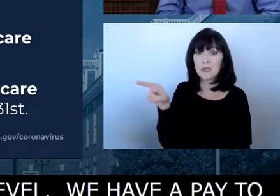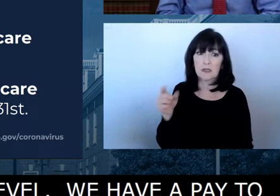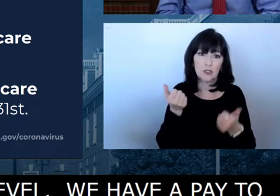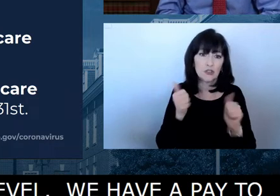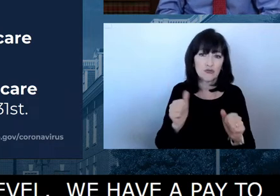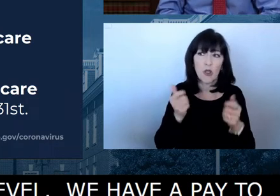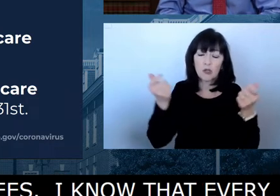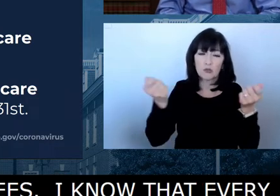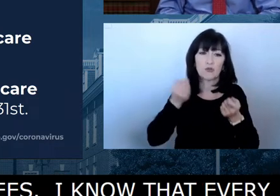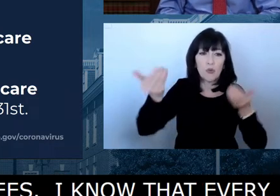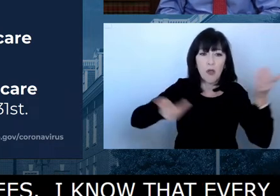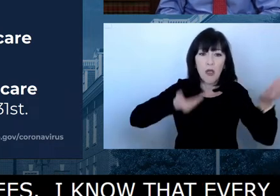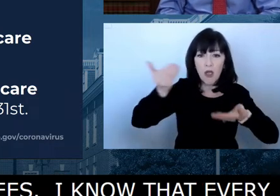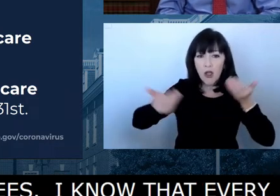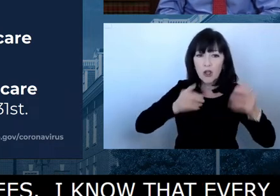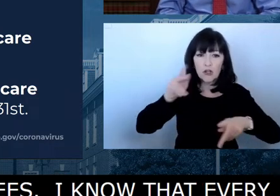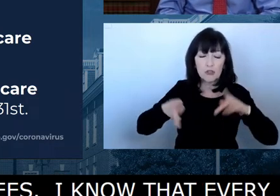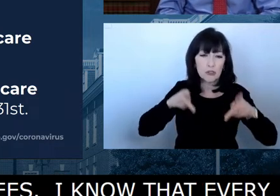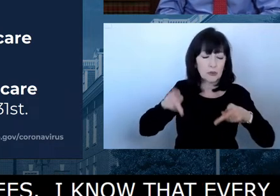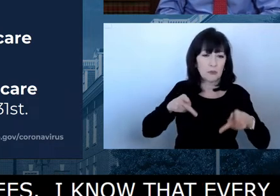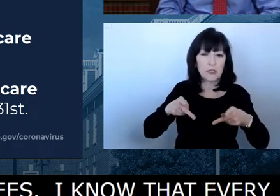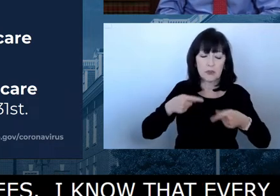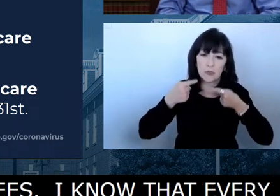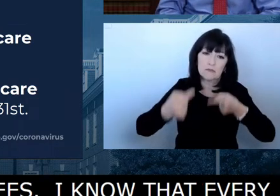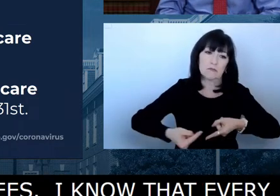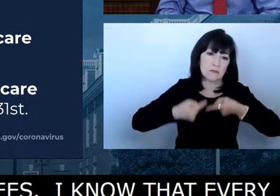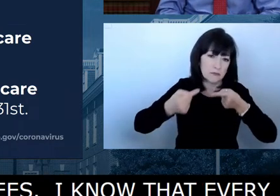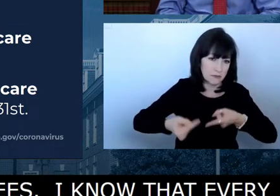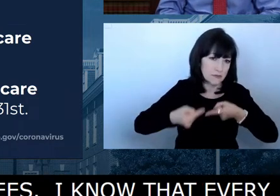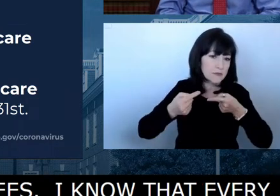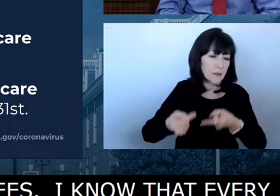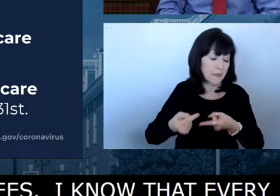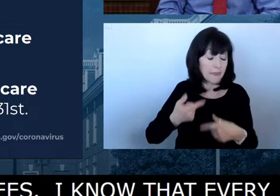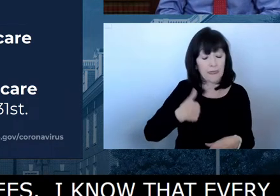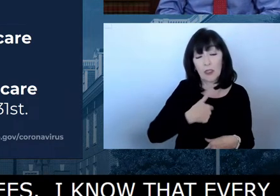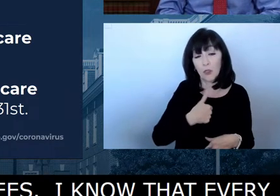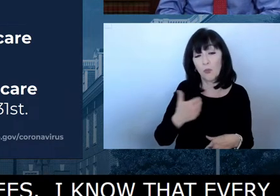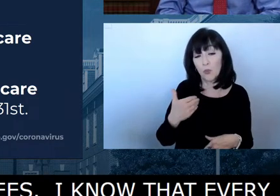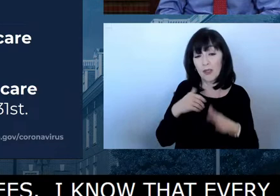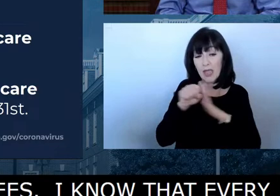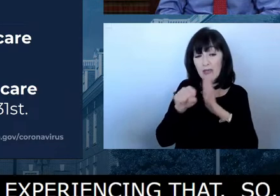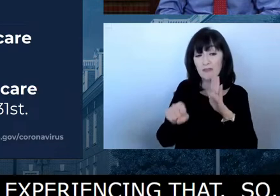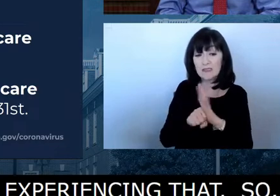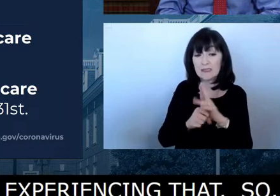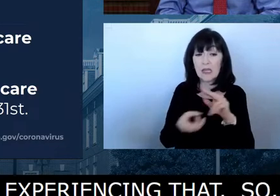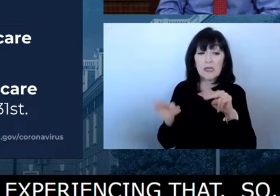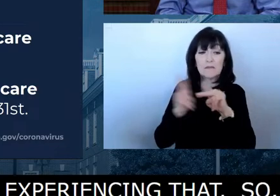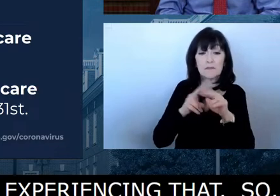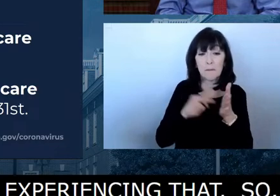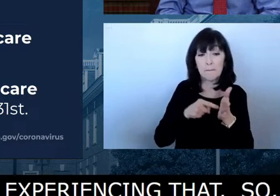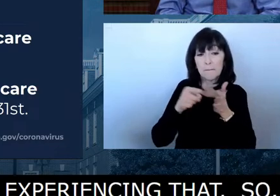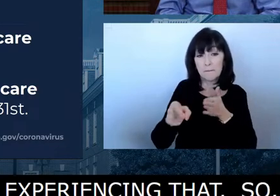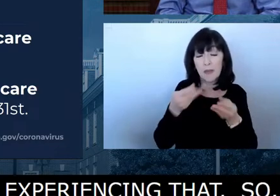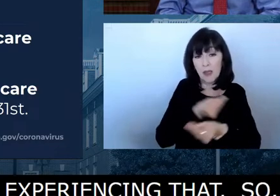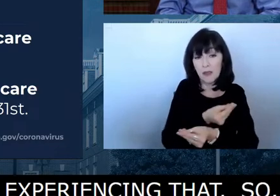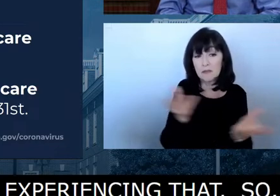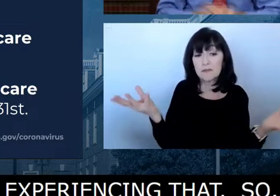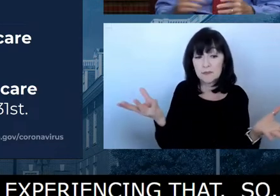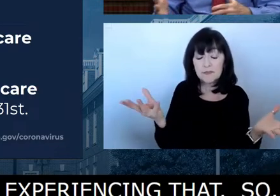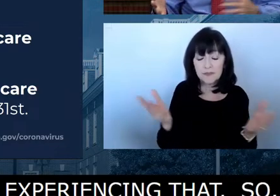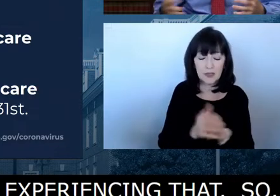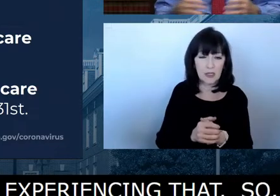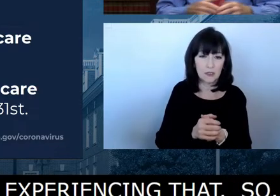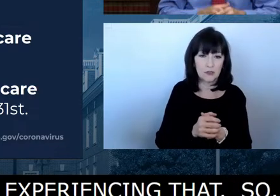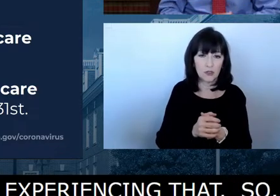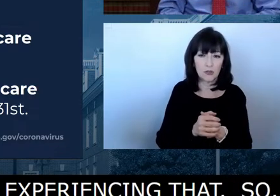you utilize on a regular basis, please respect their indoor mask requirements as well. We